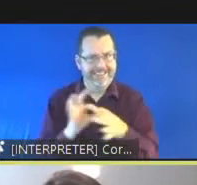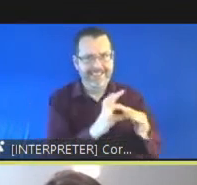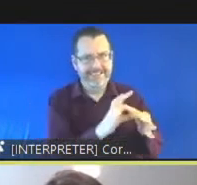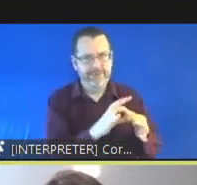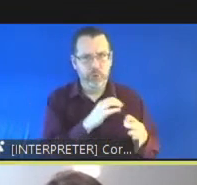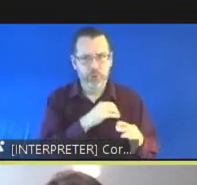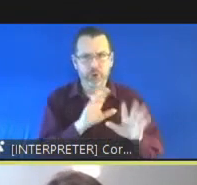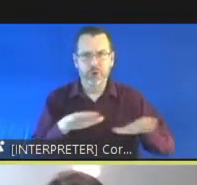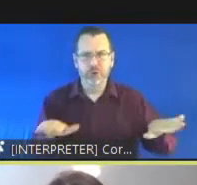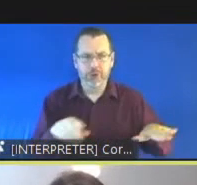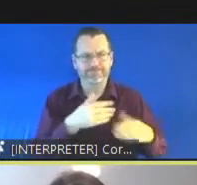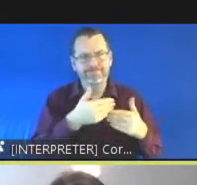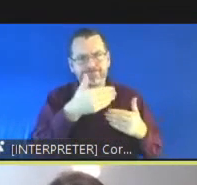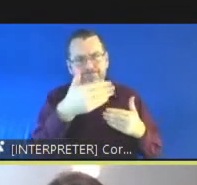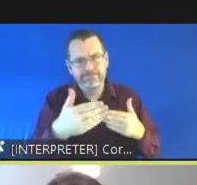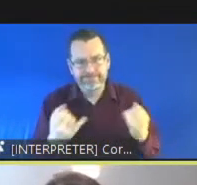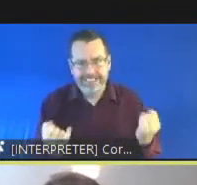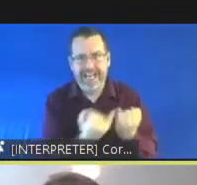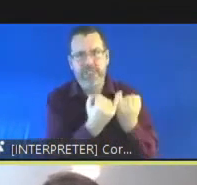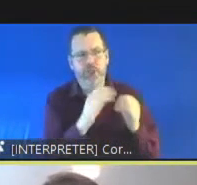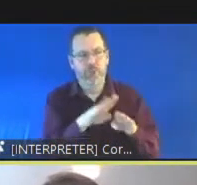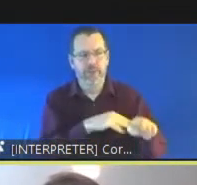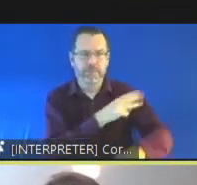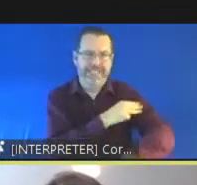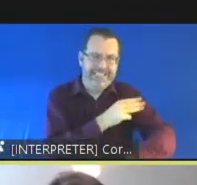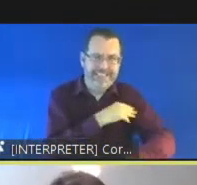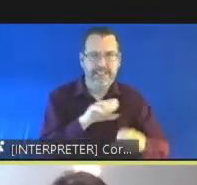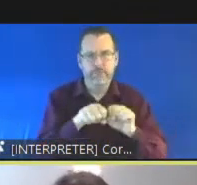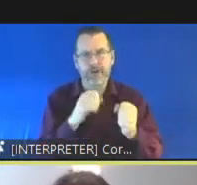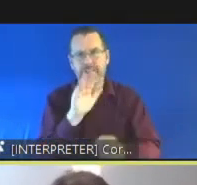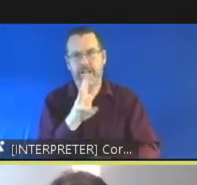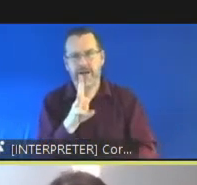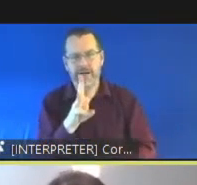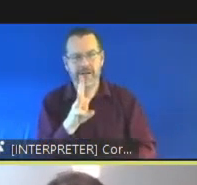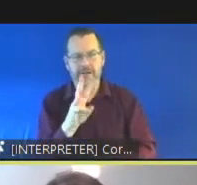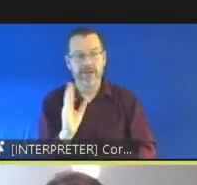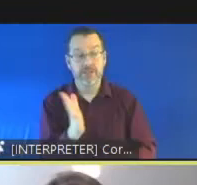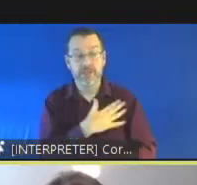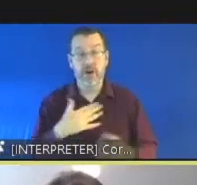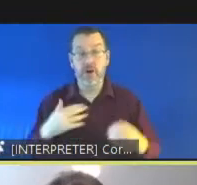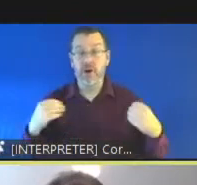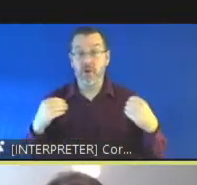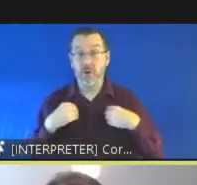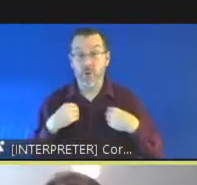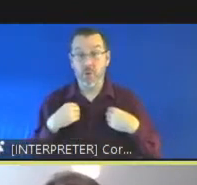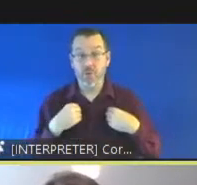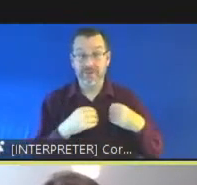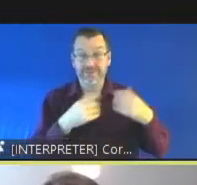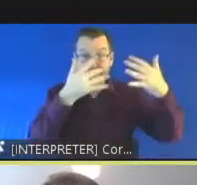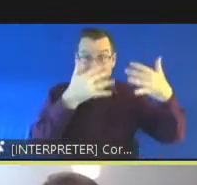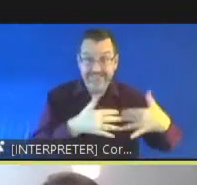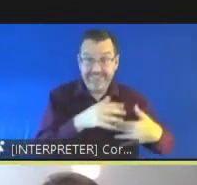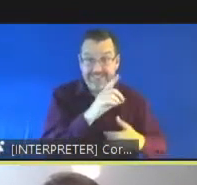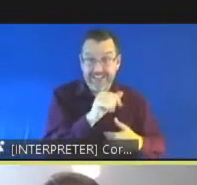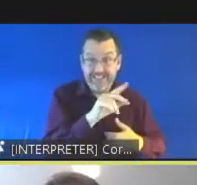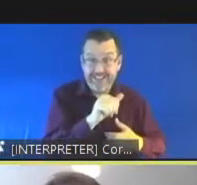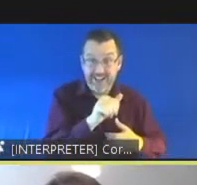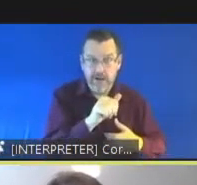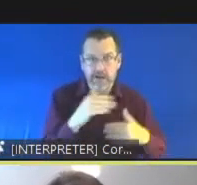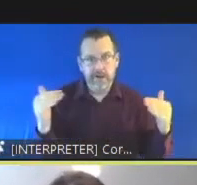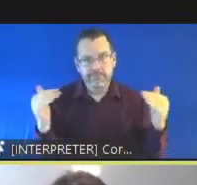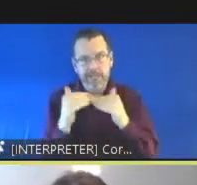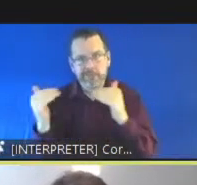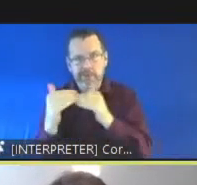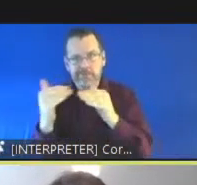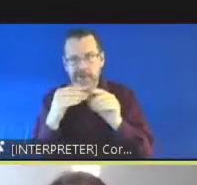so really we're starting to see um our own data uh mirror that those those um more established international